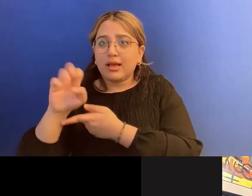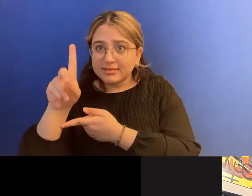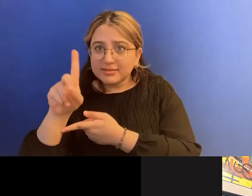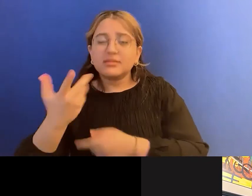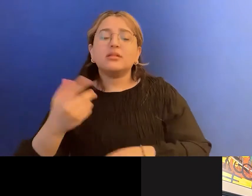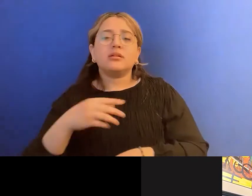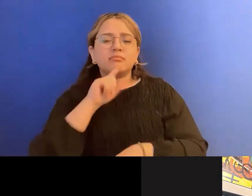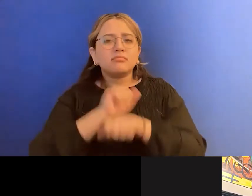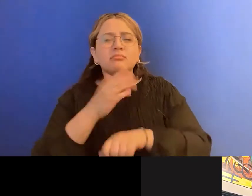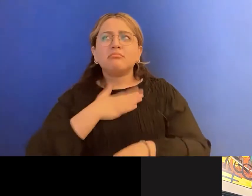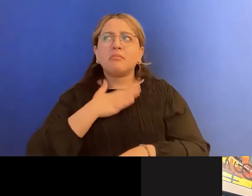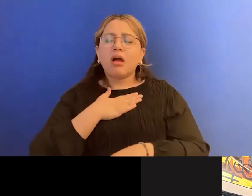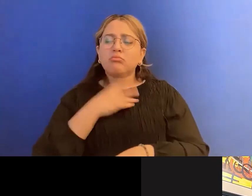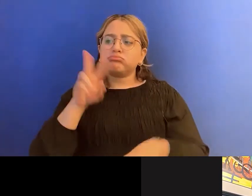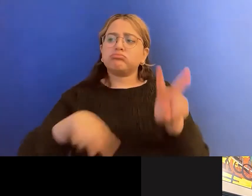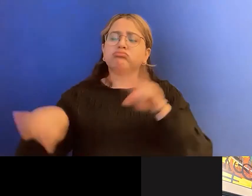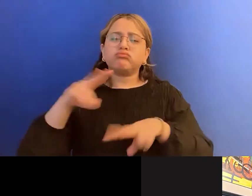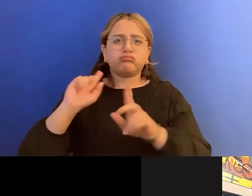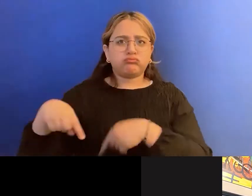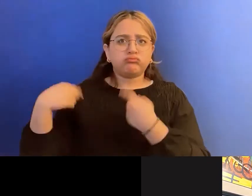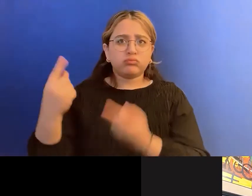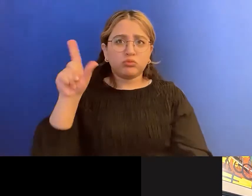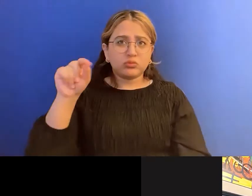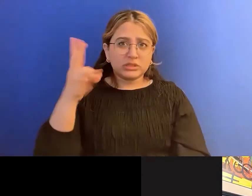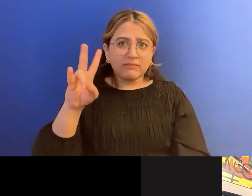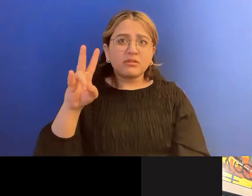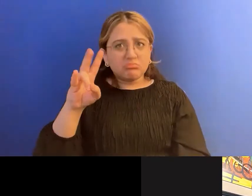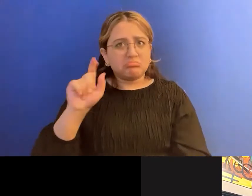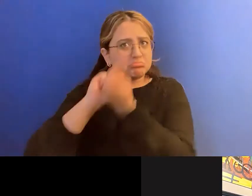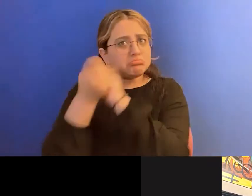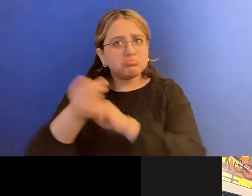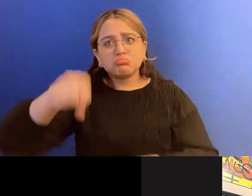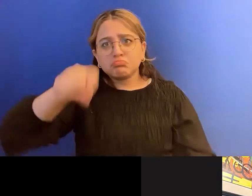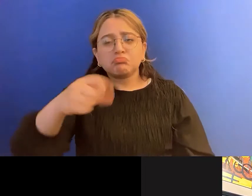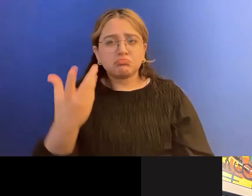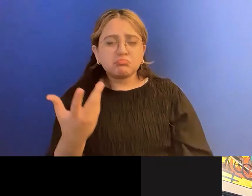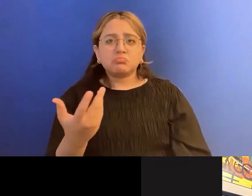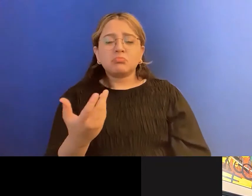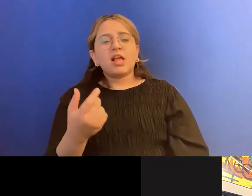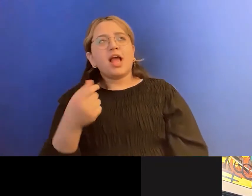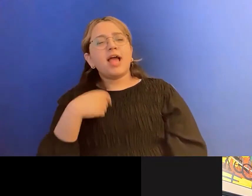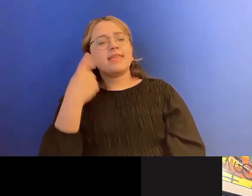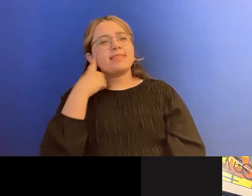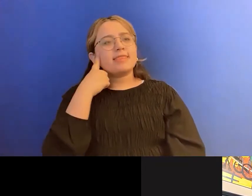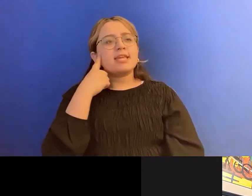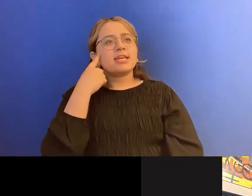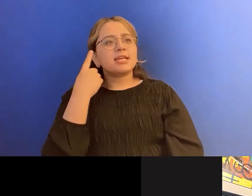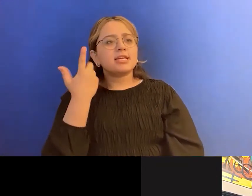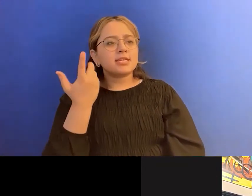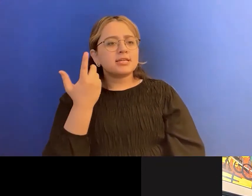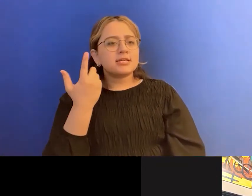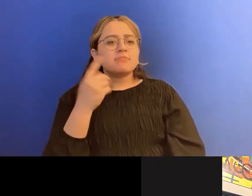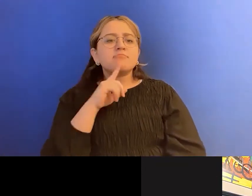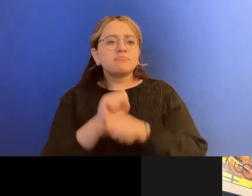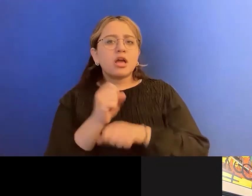I don't know, 2017, 2018. Um, and, uh, yeah, I think last year, I really got people's